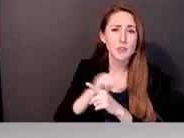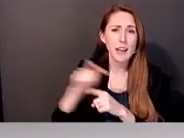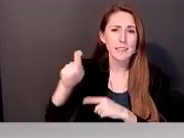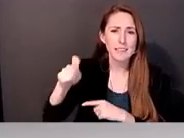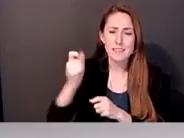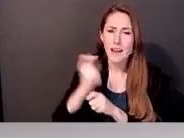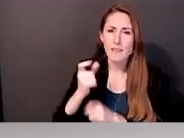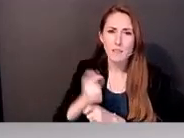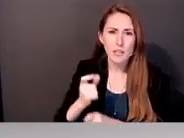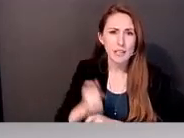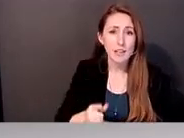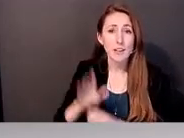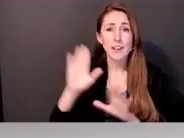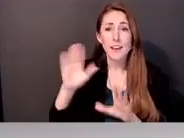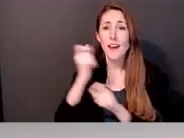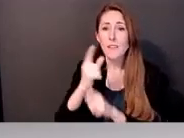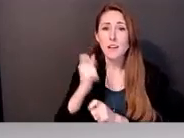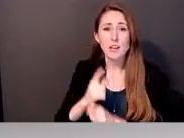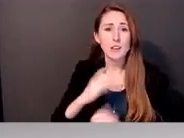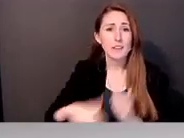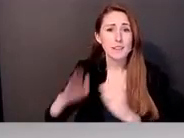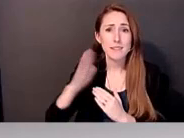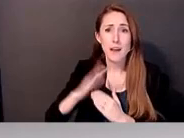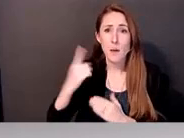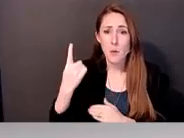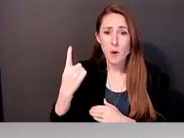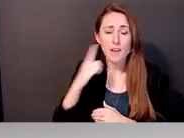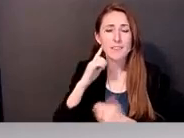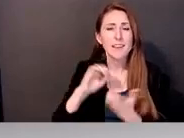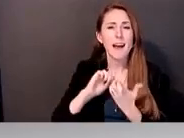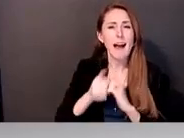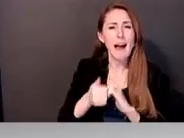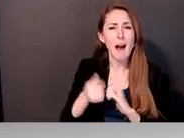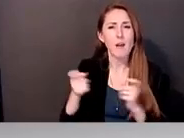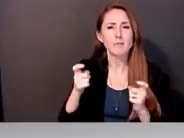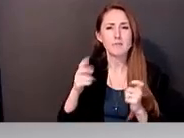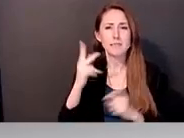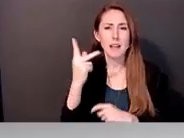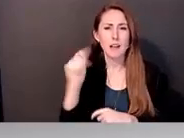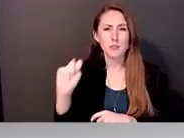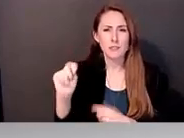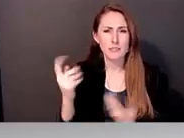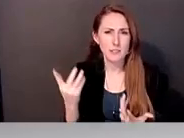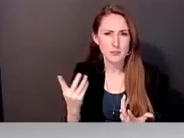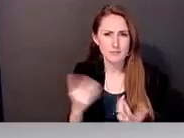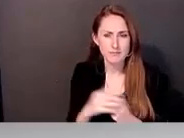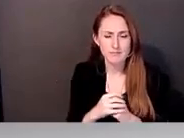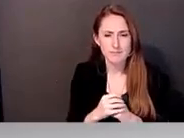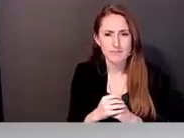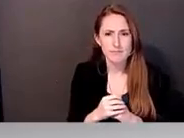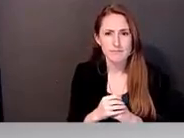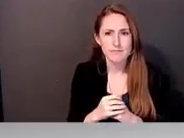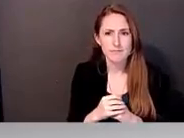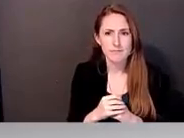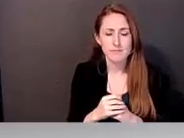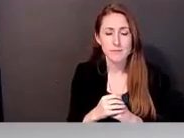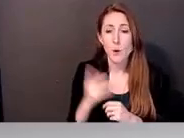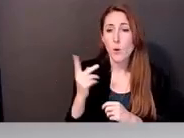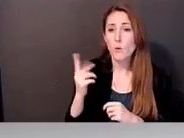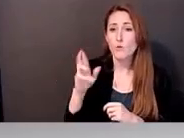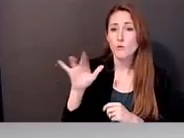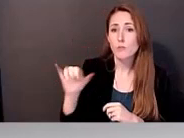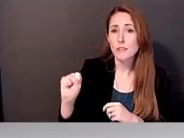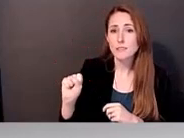knowledge translation? So along... In that spirit, Chris and Jeff,